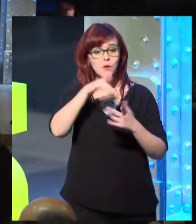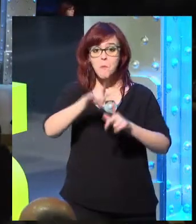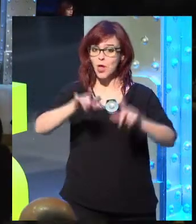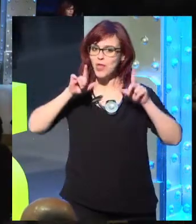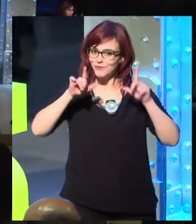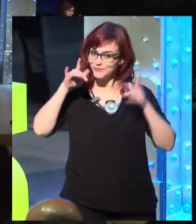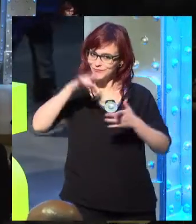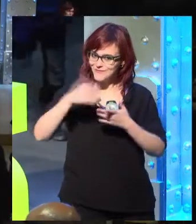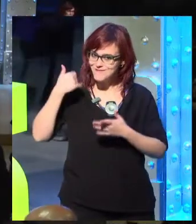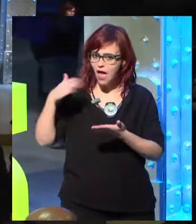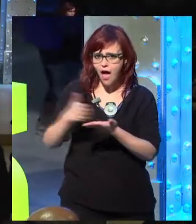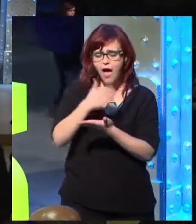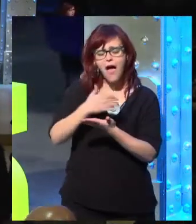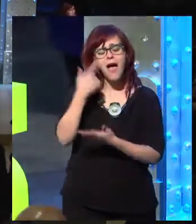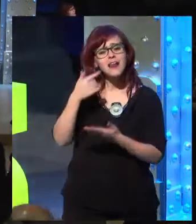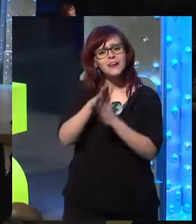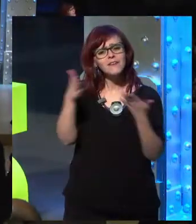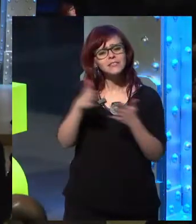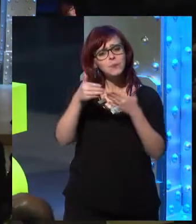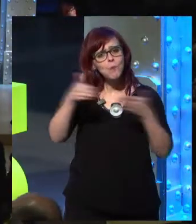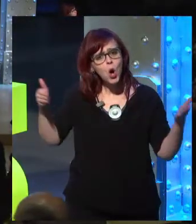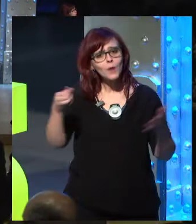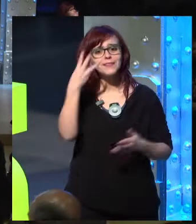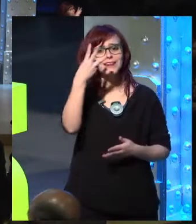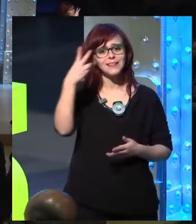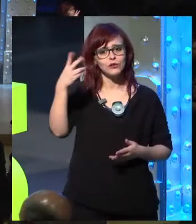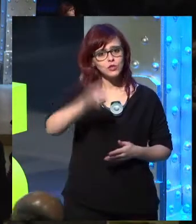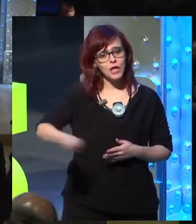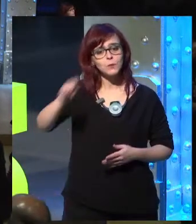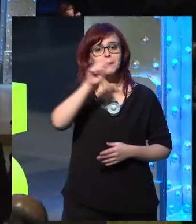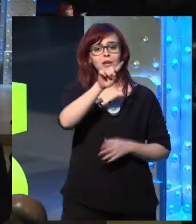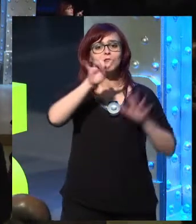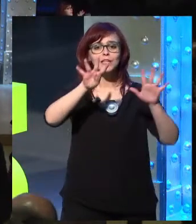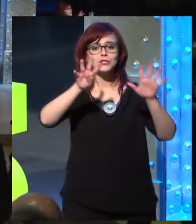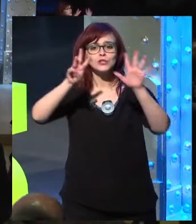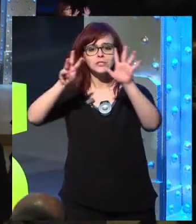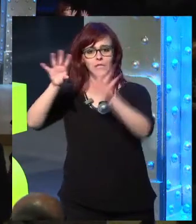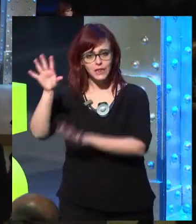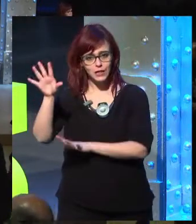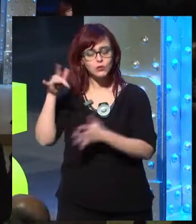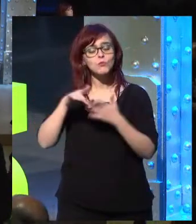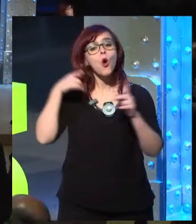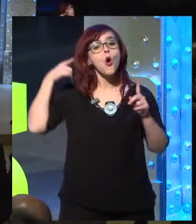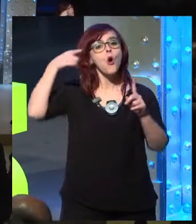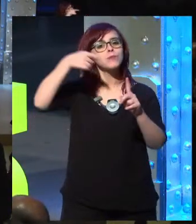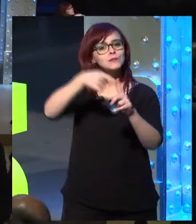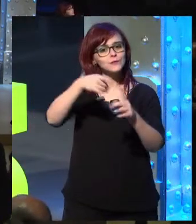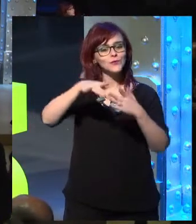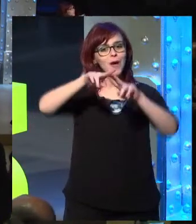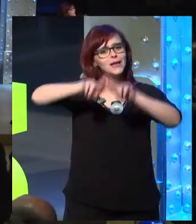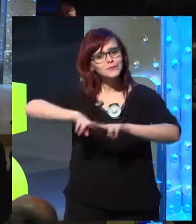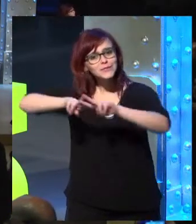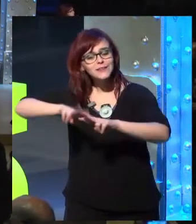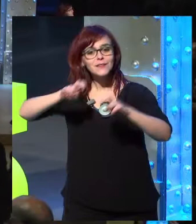have been the protagonists of it, was launched 32 years ago in 1985 with the goal of